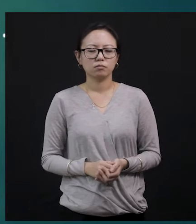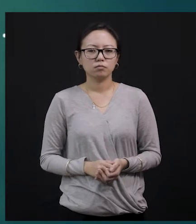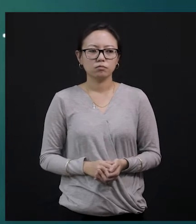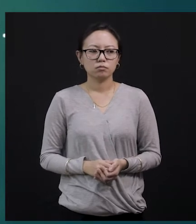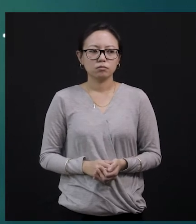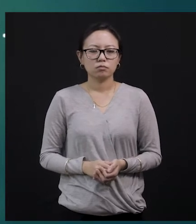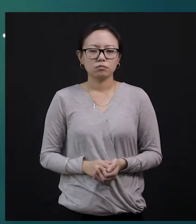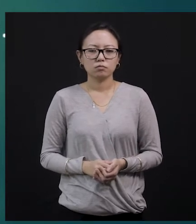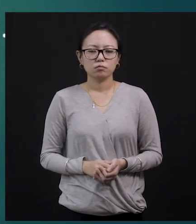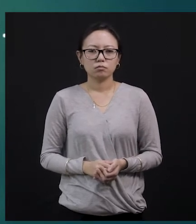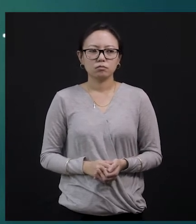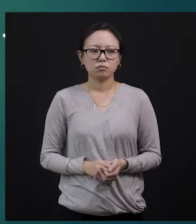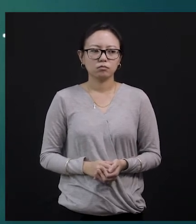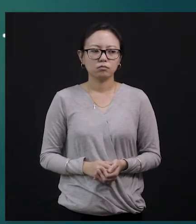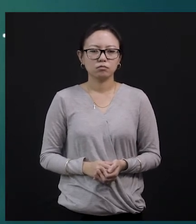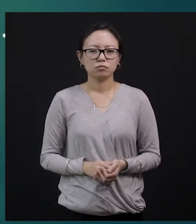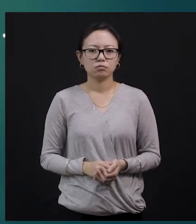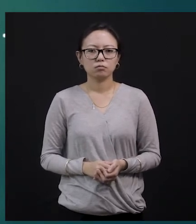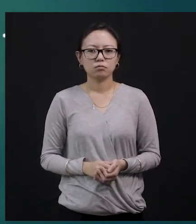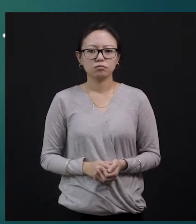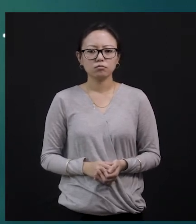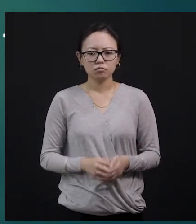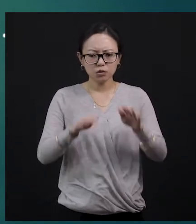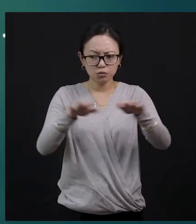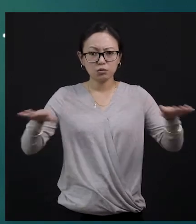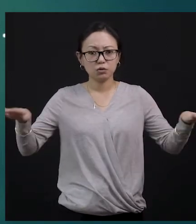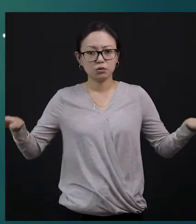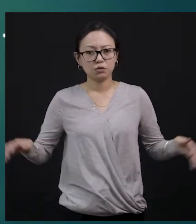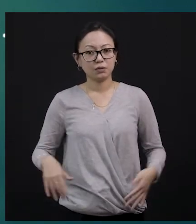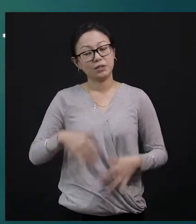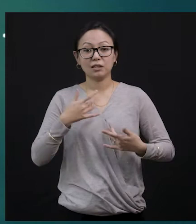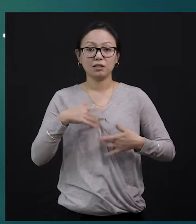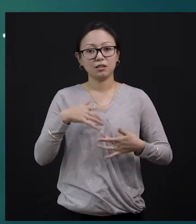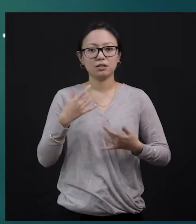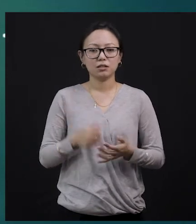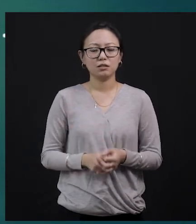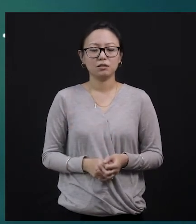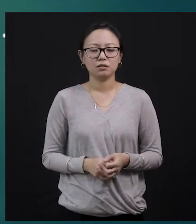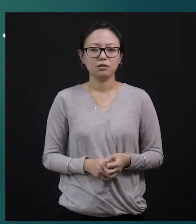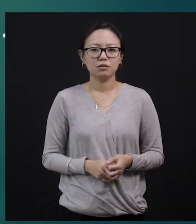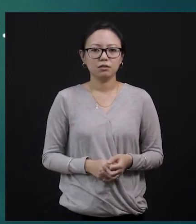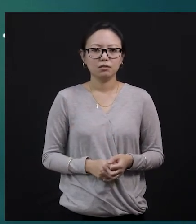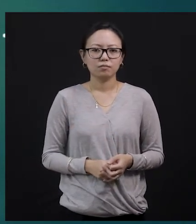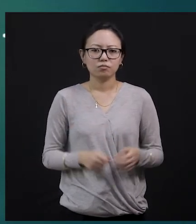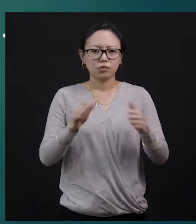so on. And it is also a way to attract young children and also to keep people entertained. We all want to be entertained, right? I'm